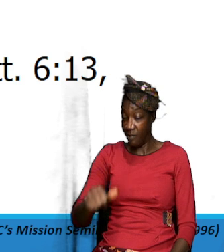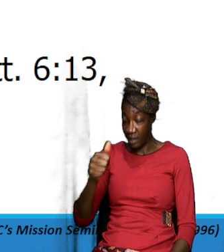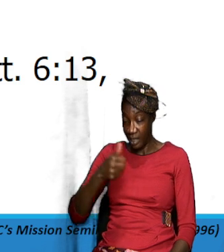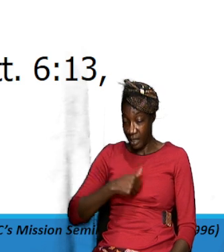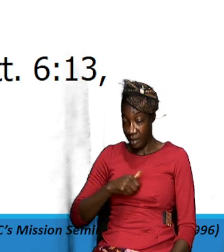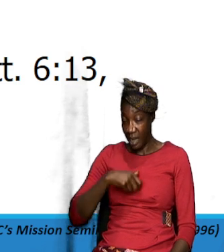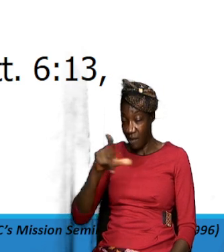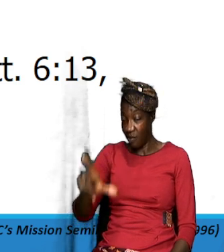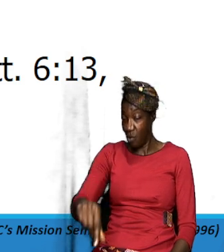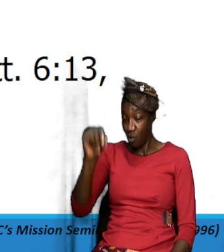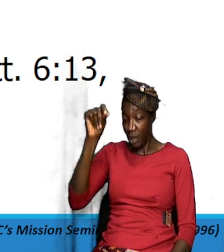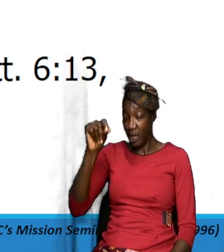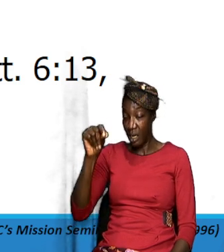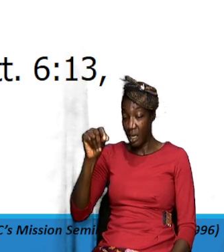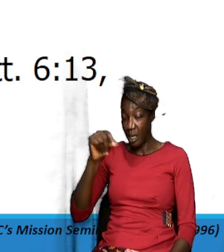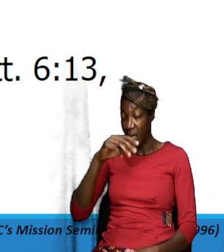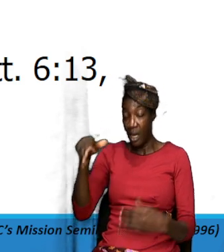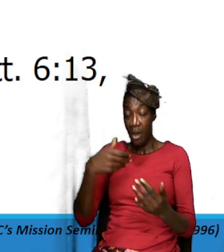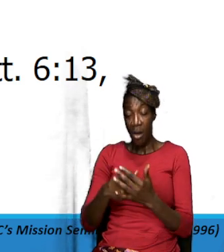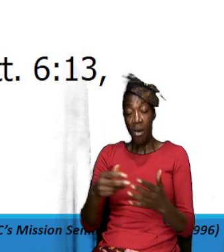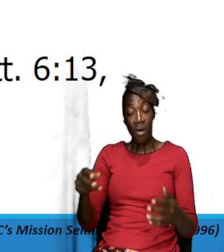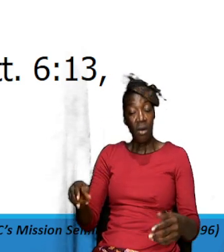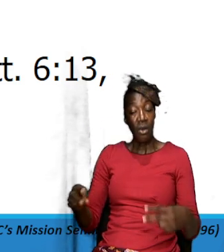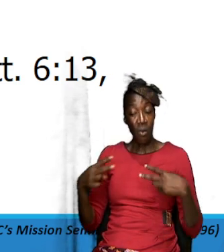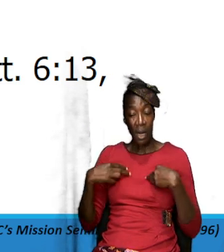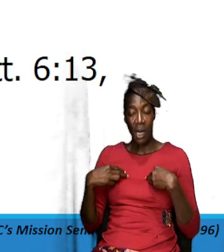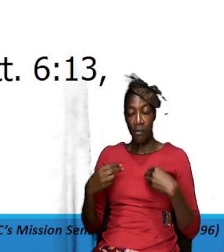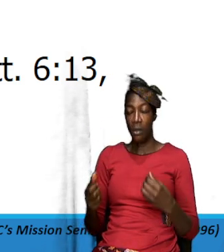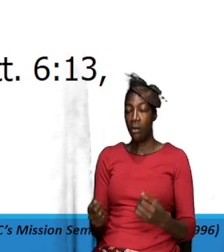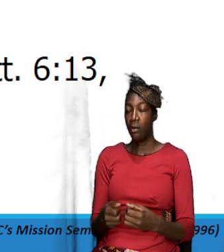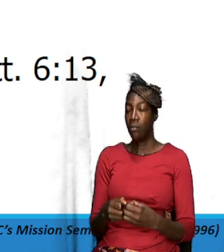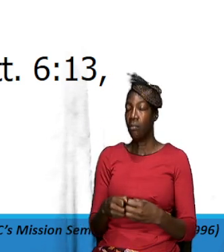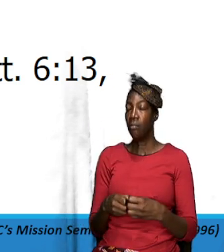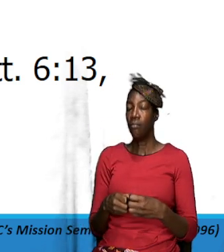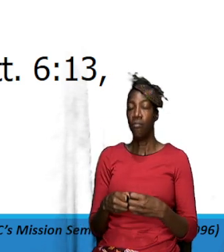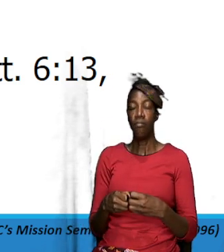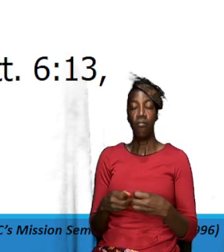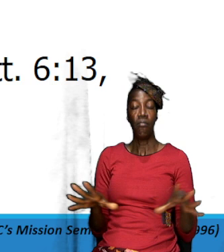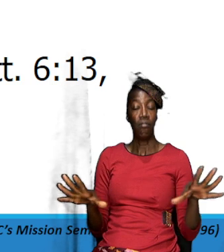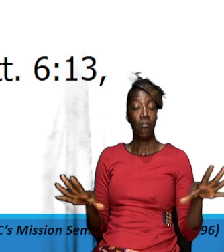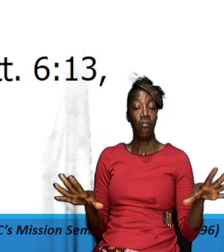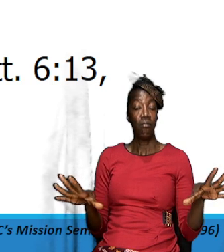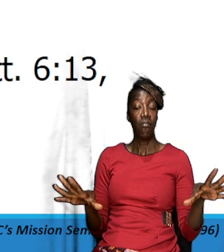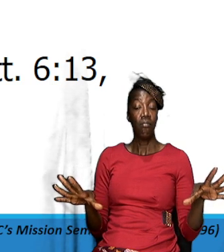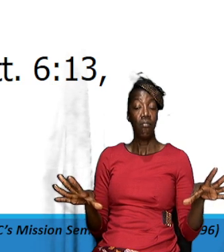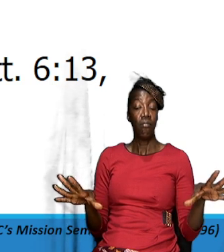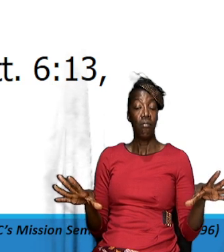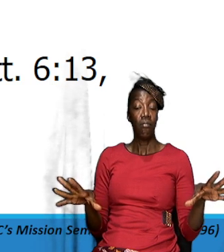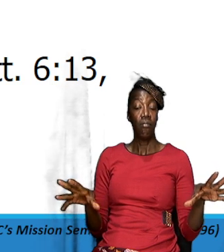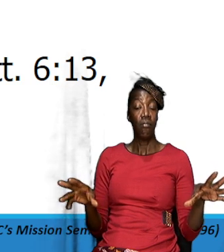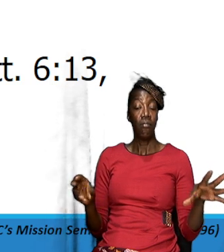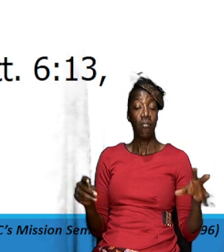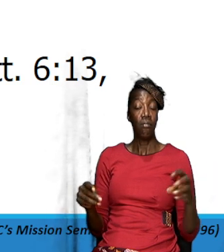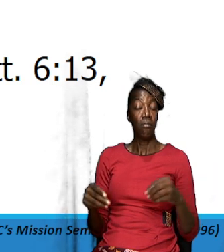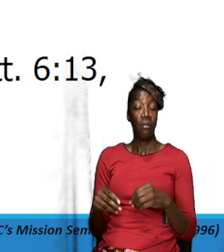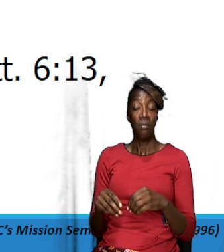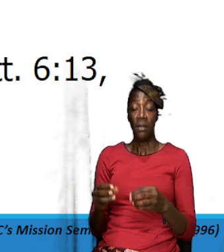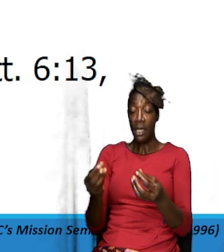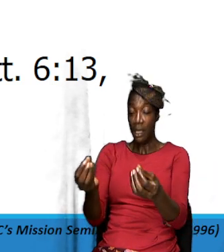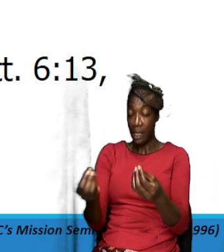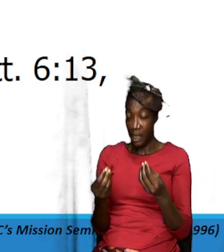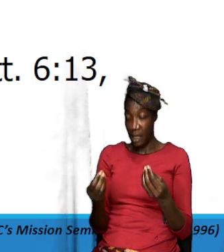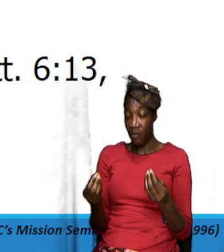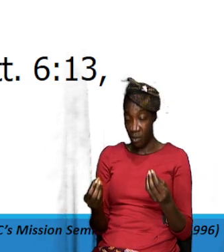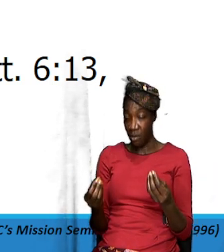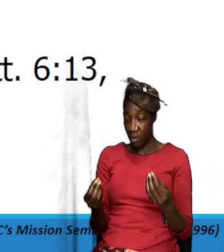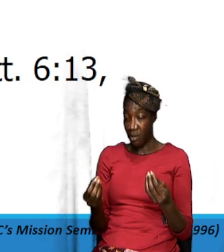all that you have can just vanish away you know and so it is important for us to pray give us today and